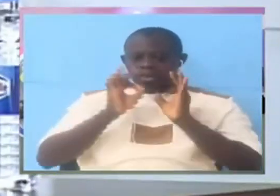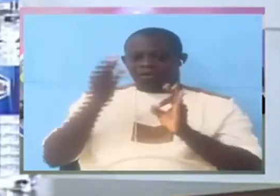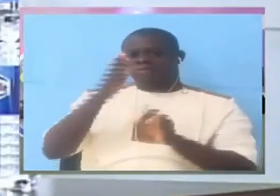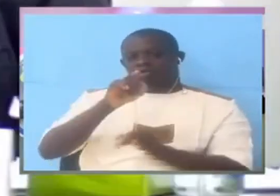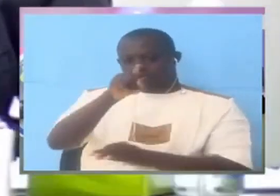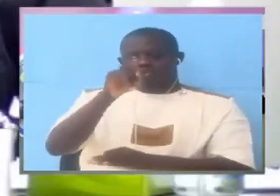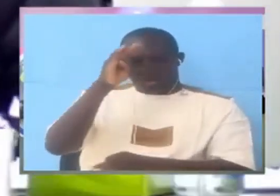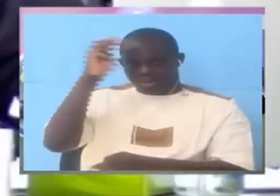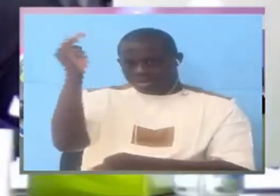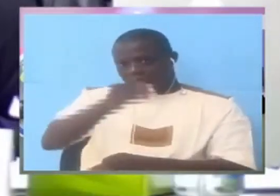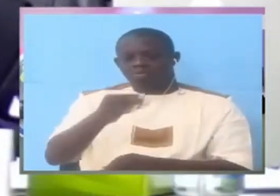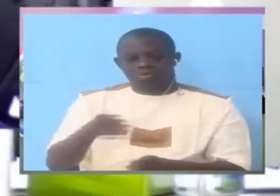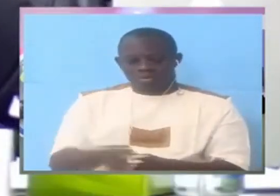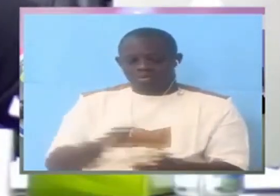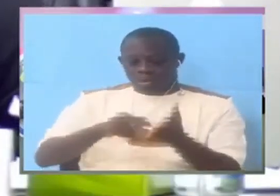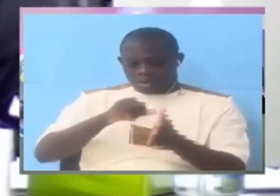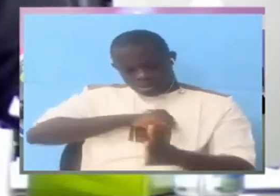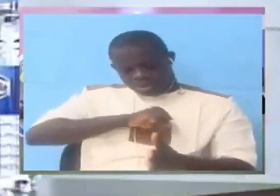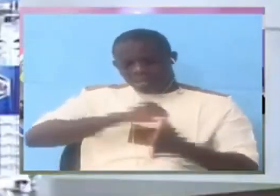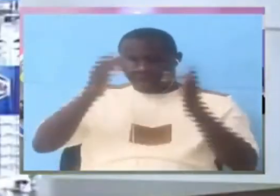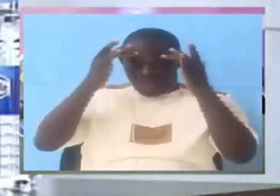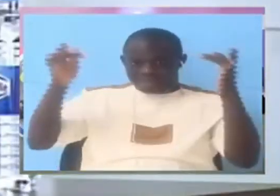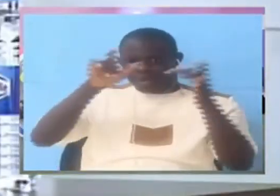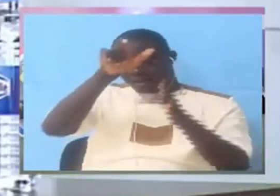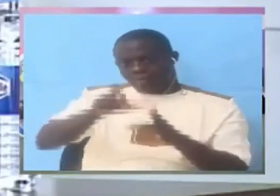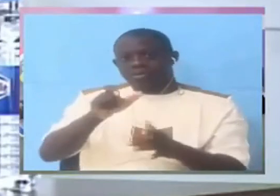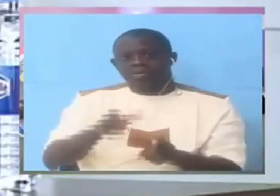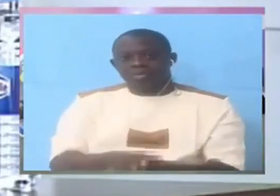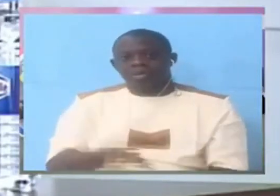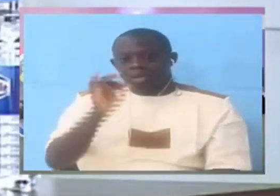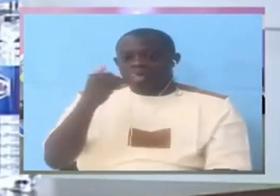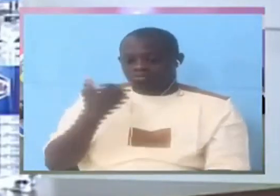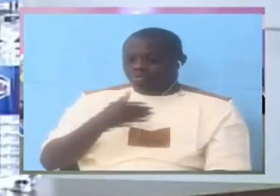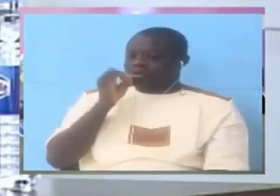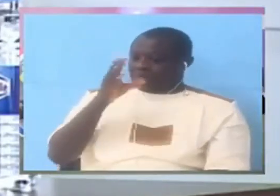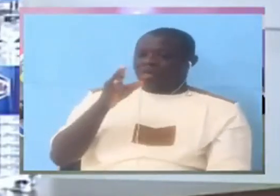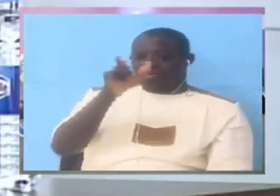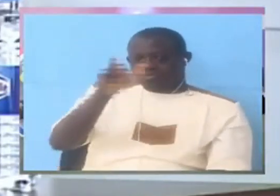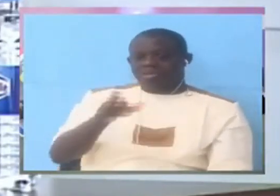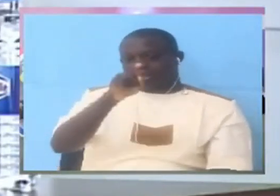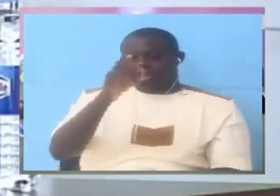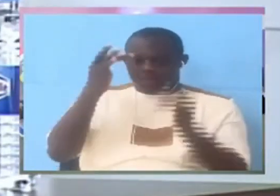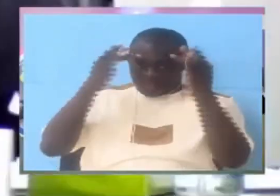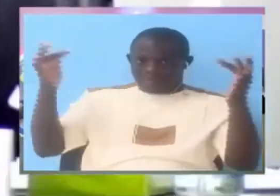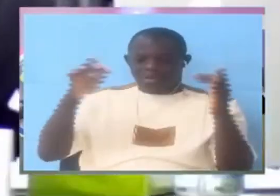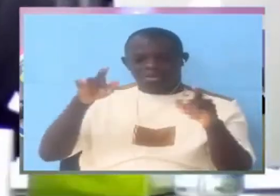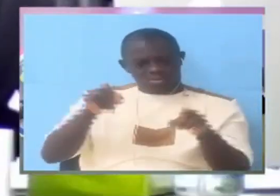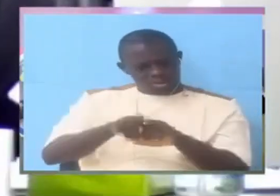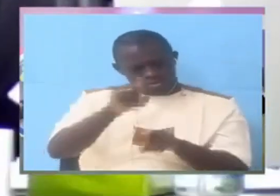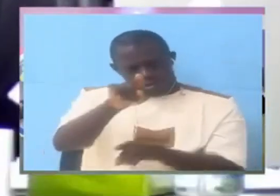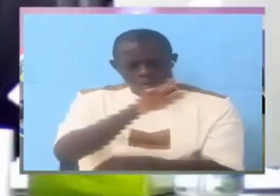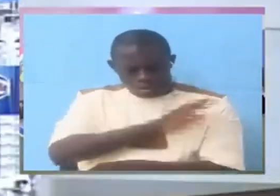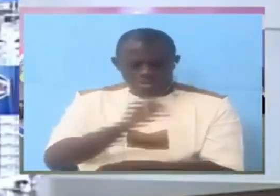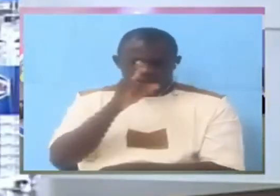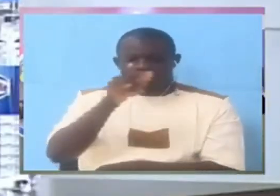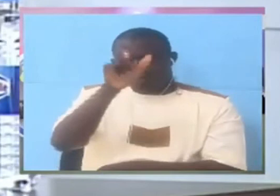So he was the expert He was said to be the expert Yes You also say him to be the expert